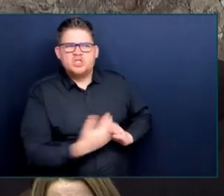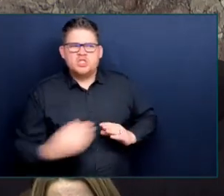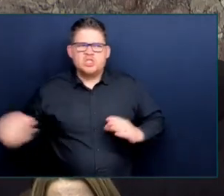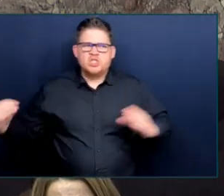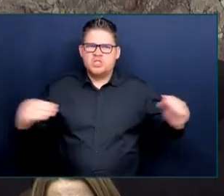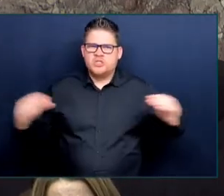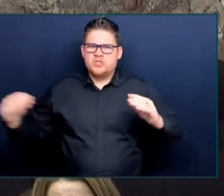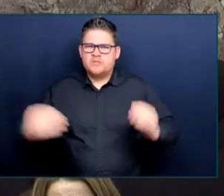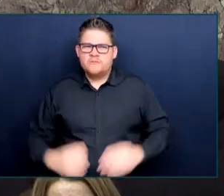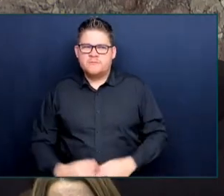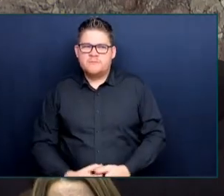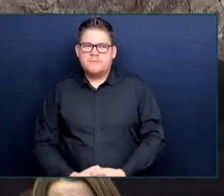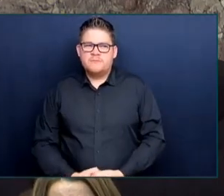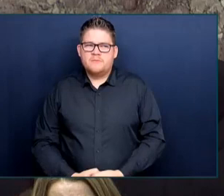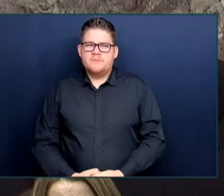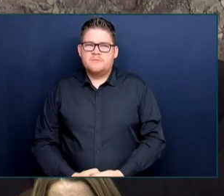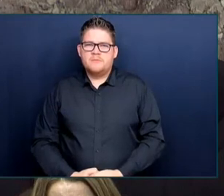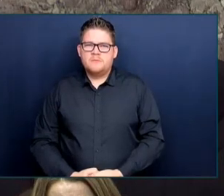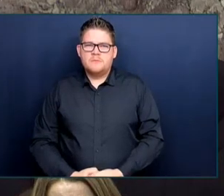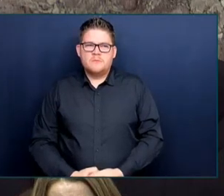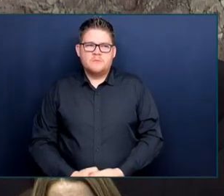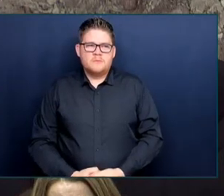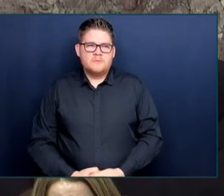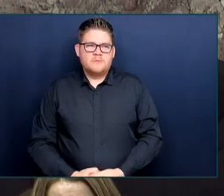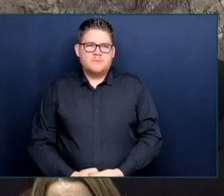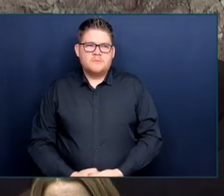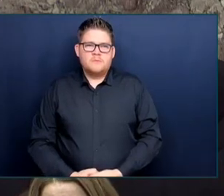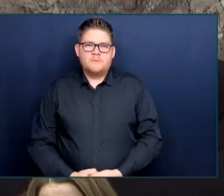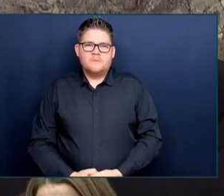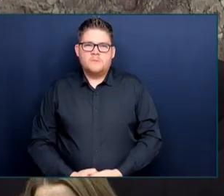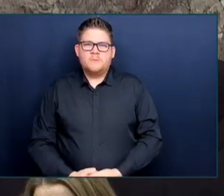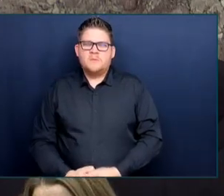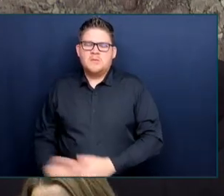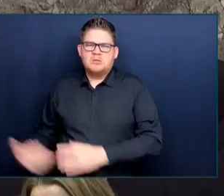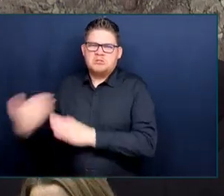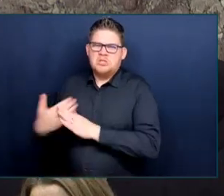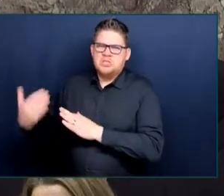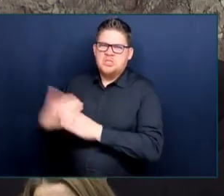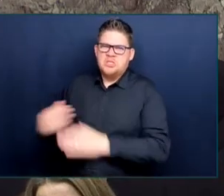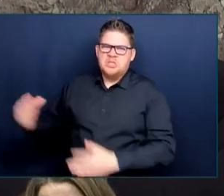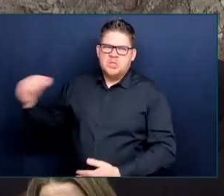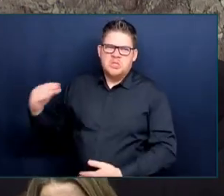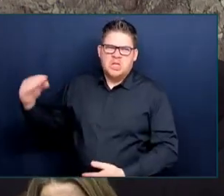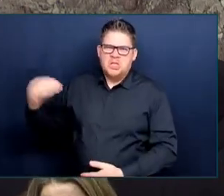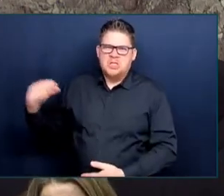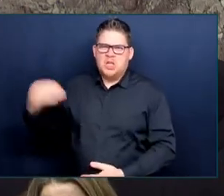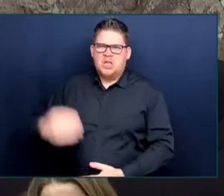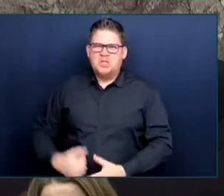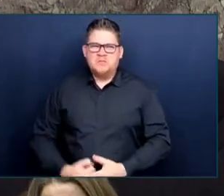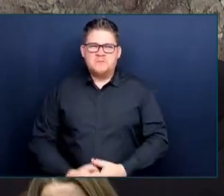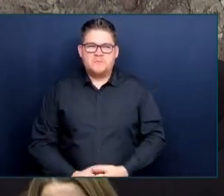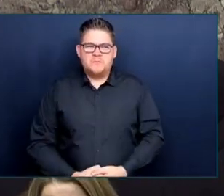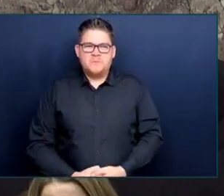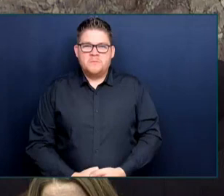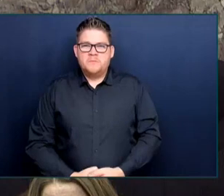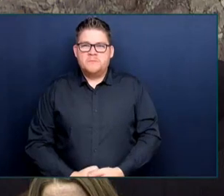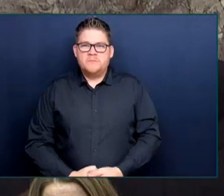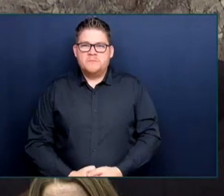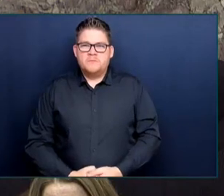Minister will